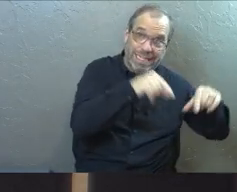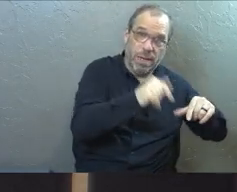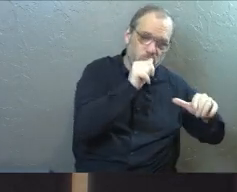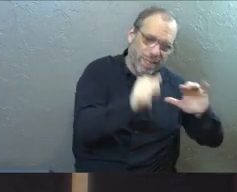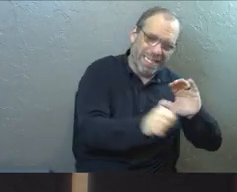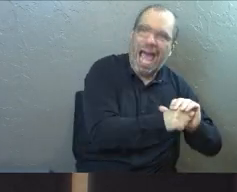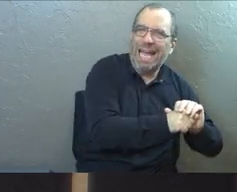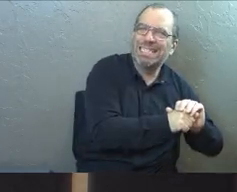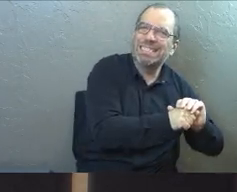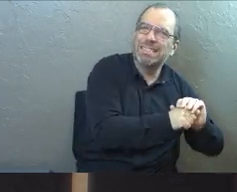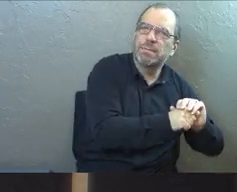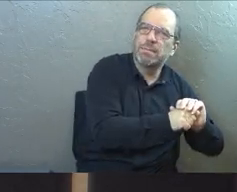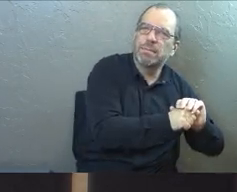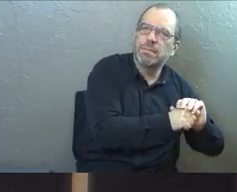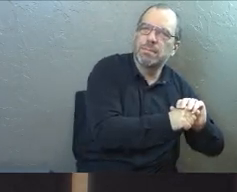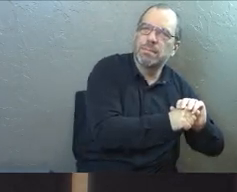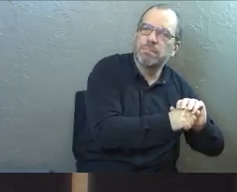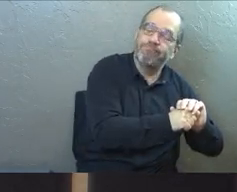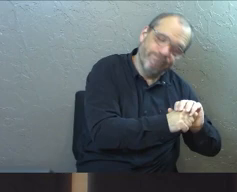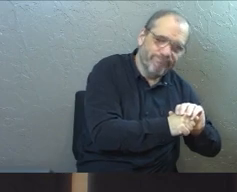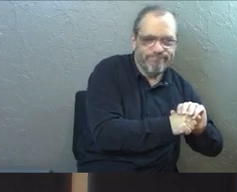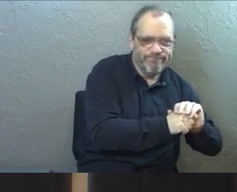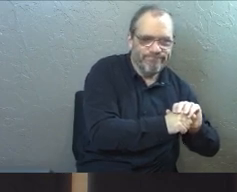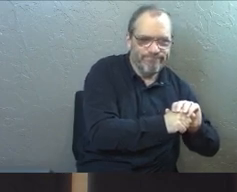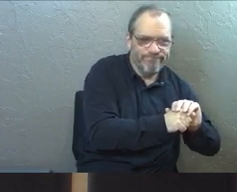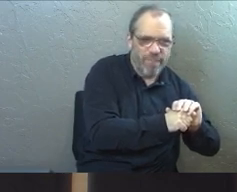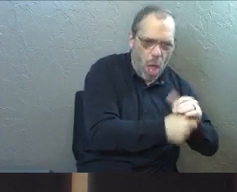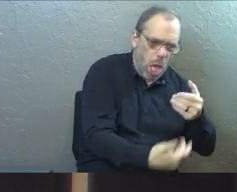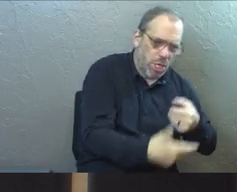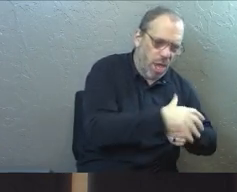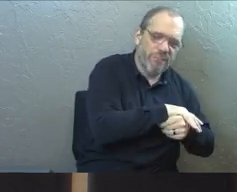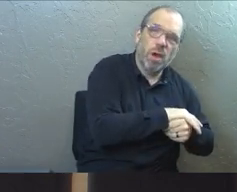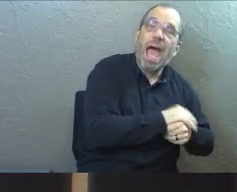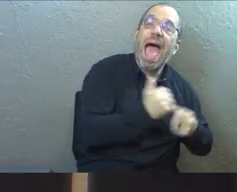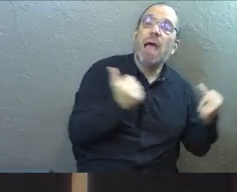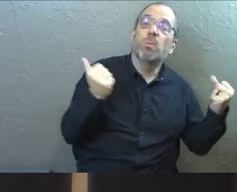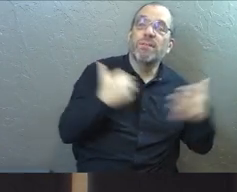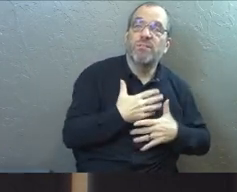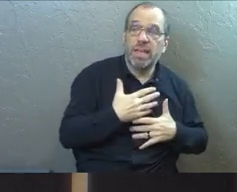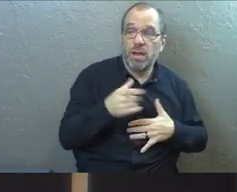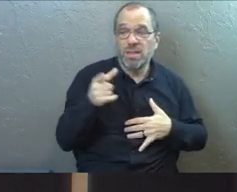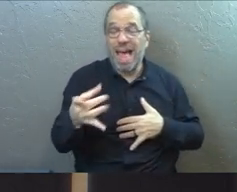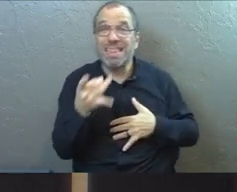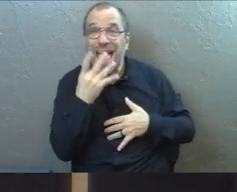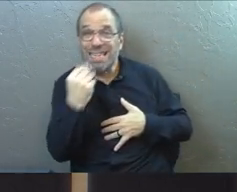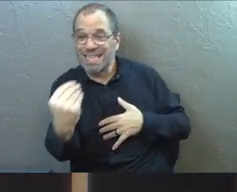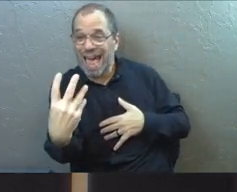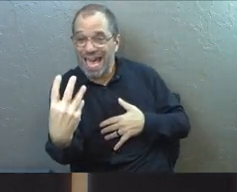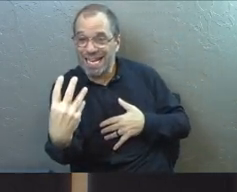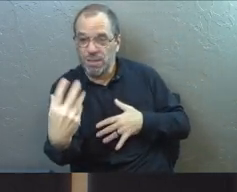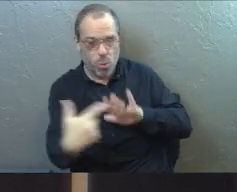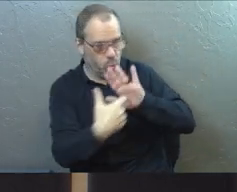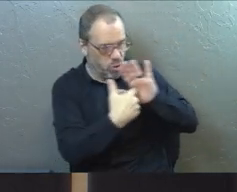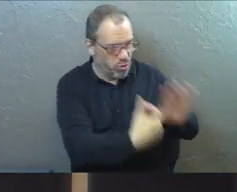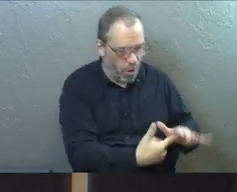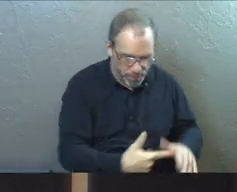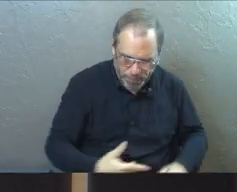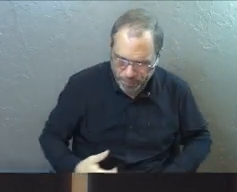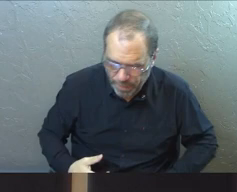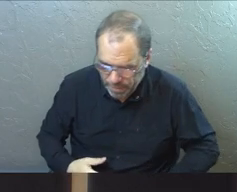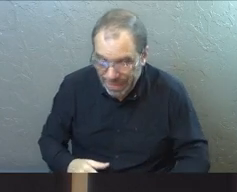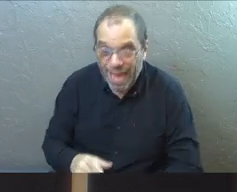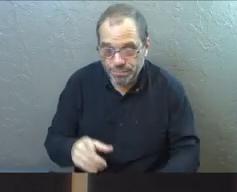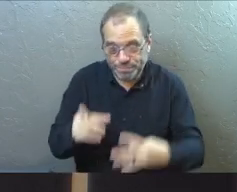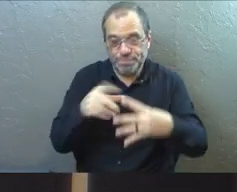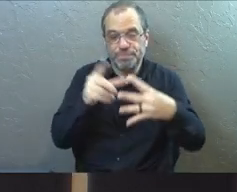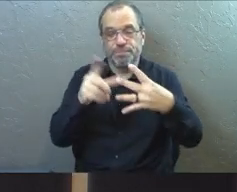hide. We get to cover up and we're afraid that the light is going to expose. But we're going to go to four